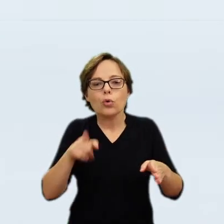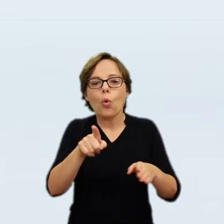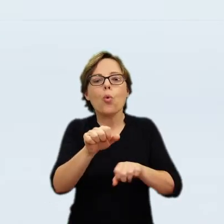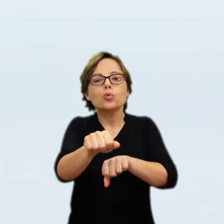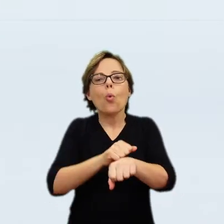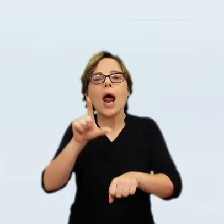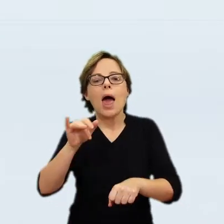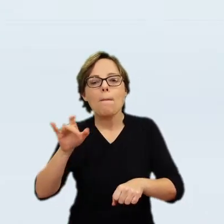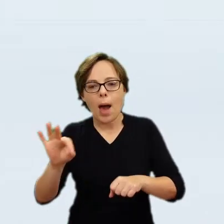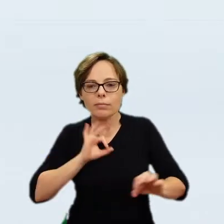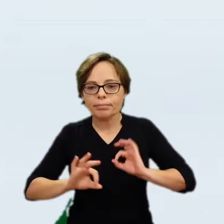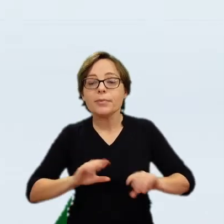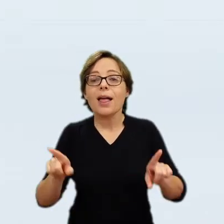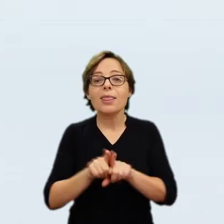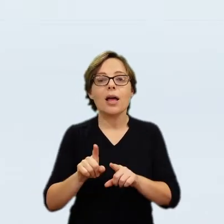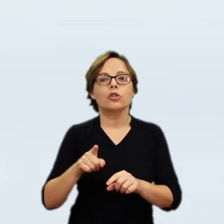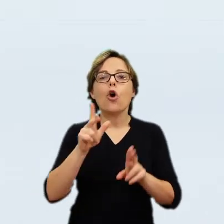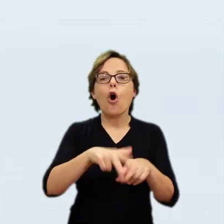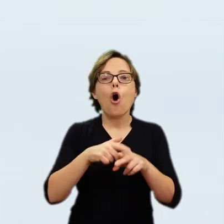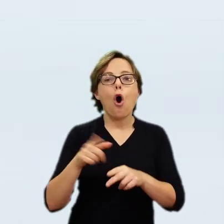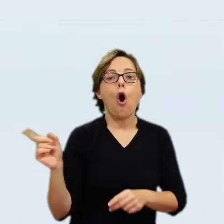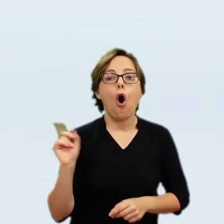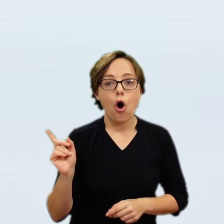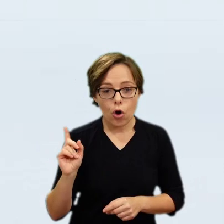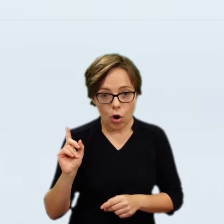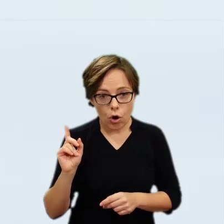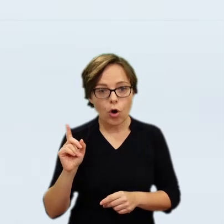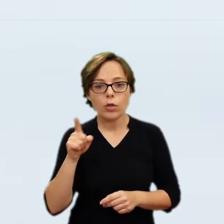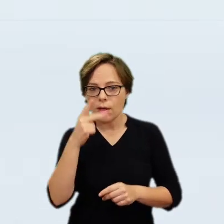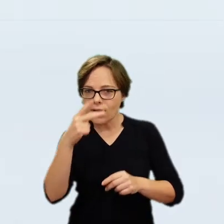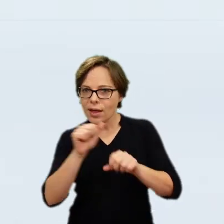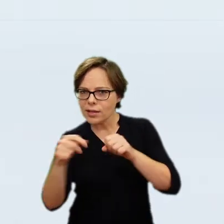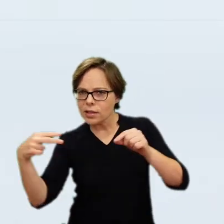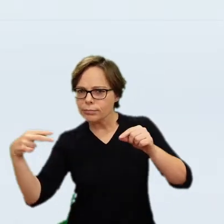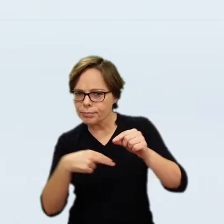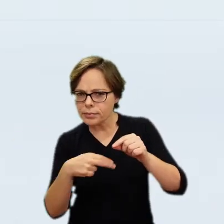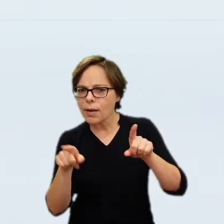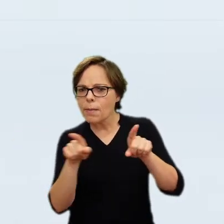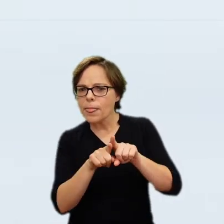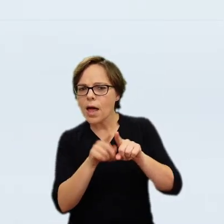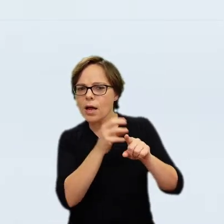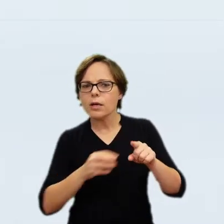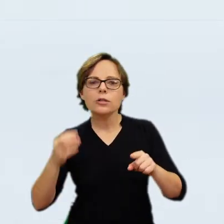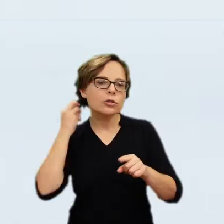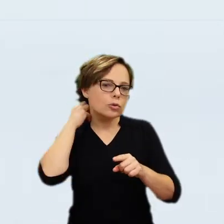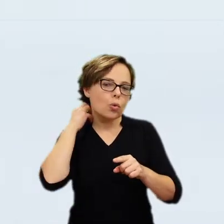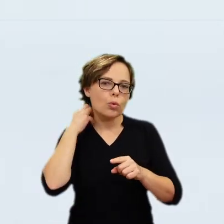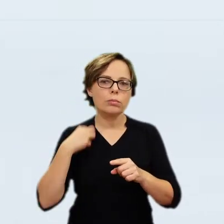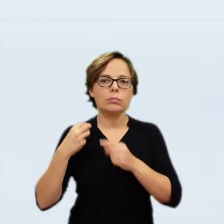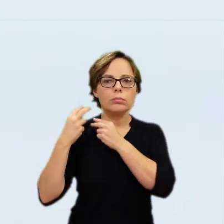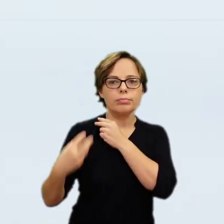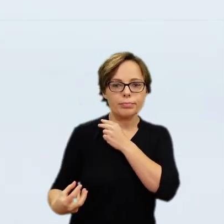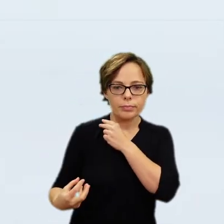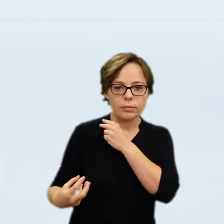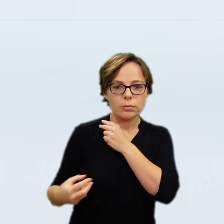The Florentine printmaker Stefano della Bella portrayed members of the Polish embassies in both Paris and Rome and he produced images,